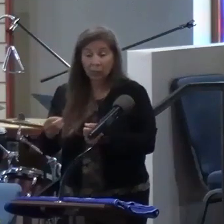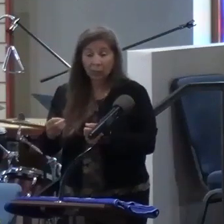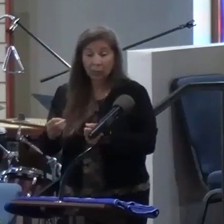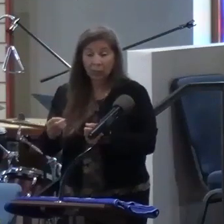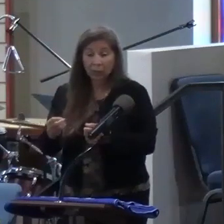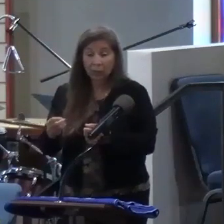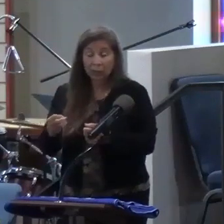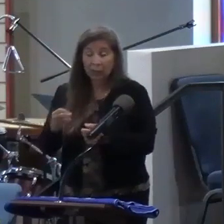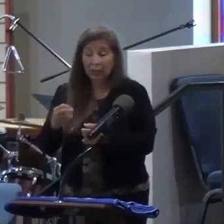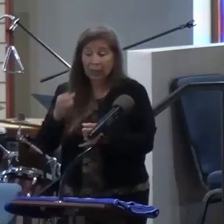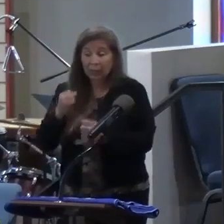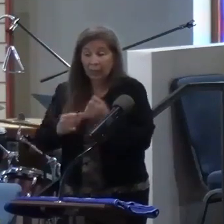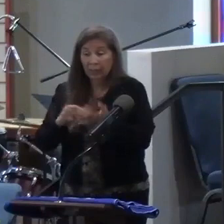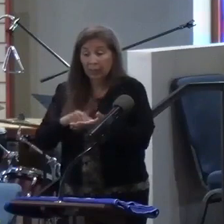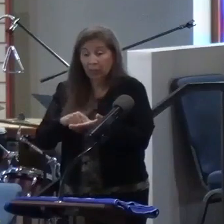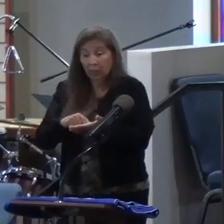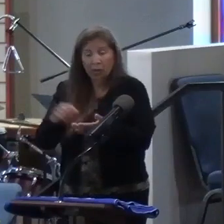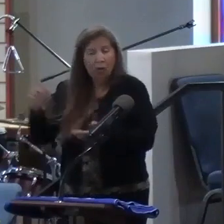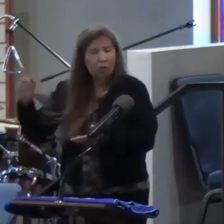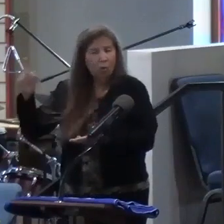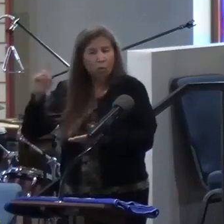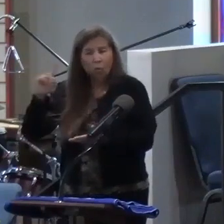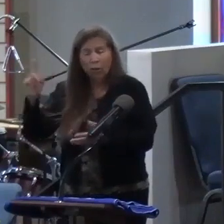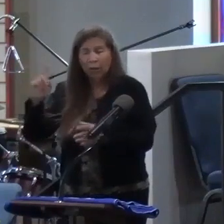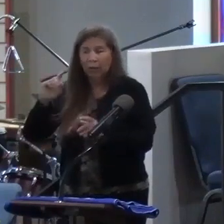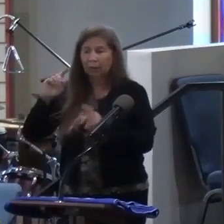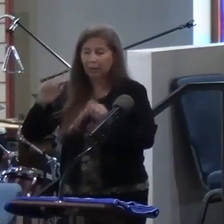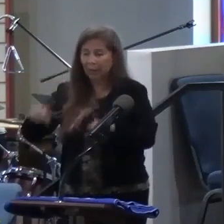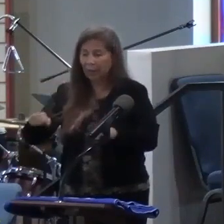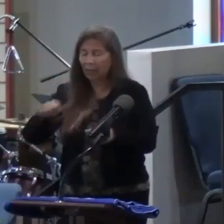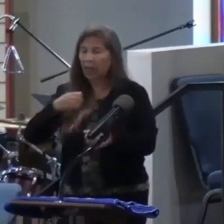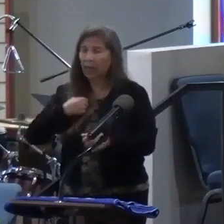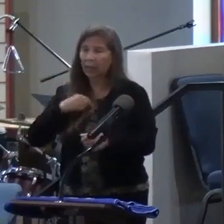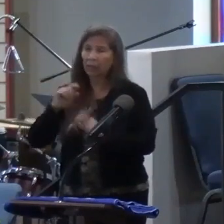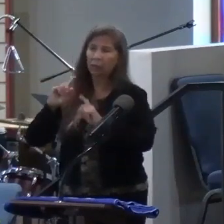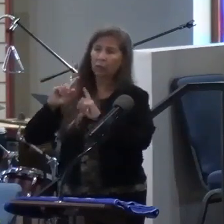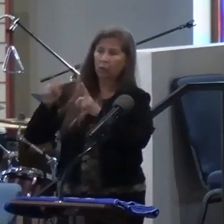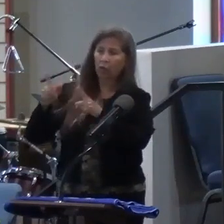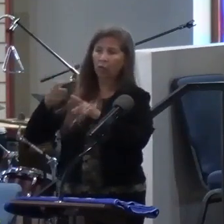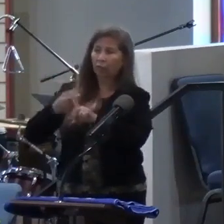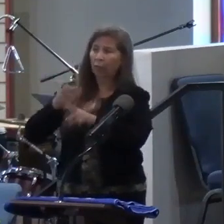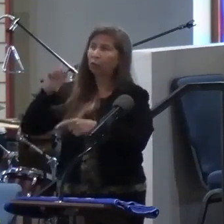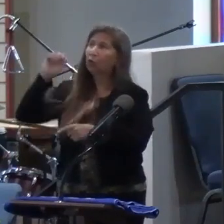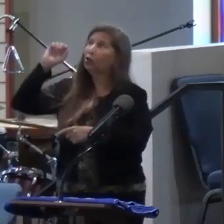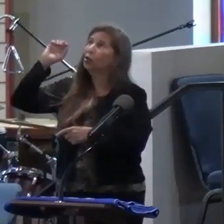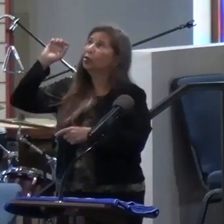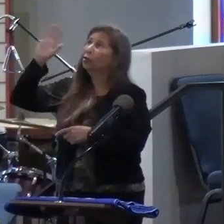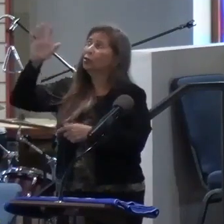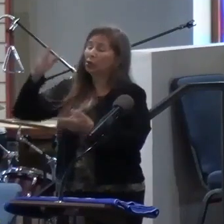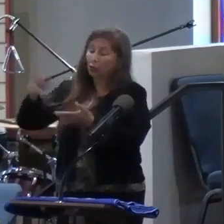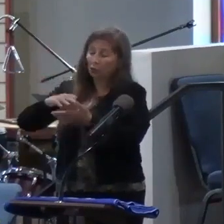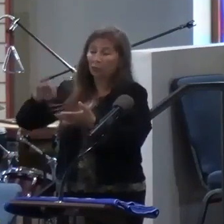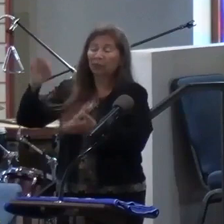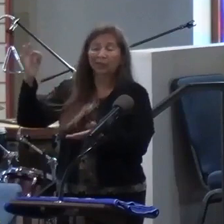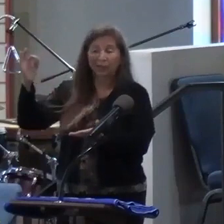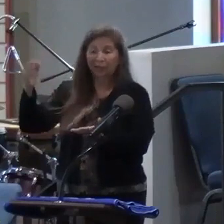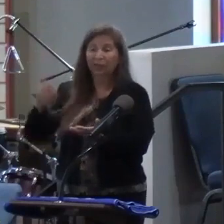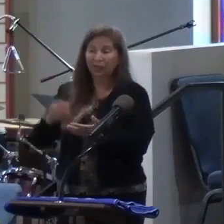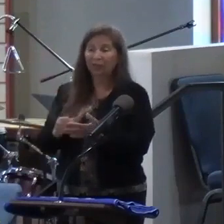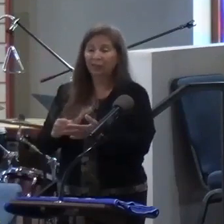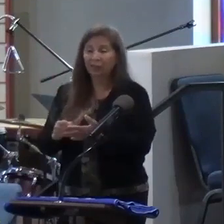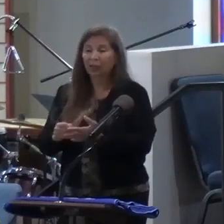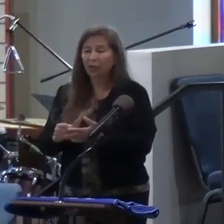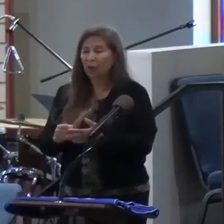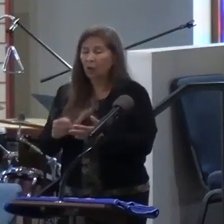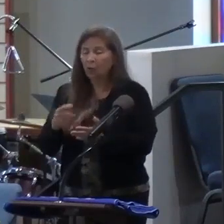culminates this by saying, so where can I go from your Spirit? Can you hear the rhetorical question there? And so